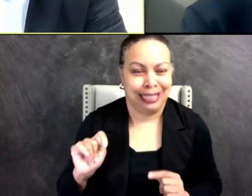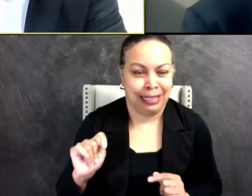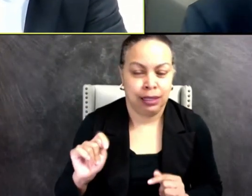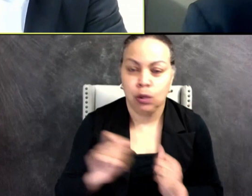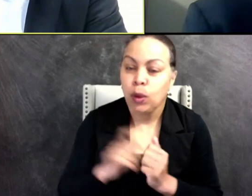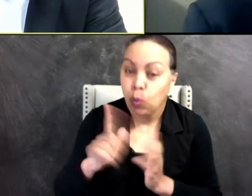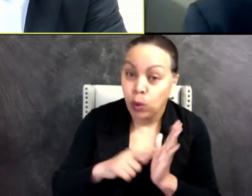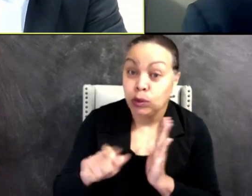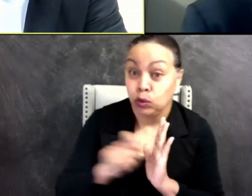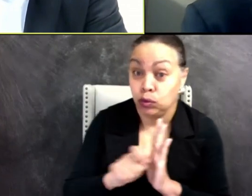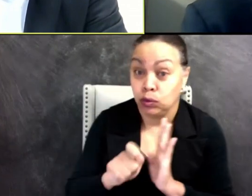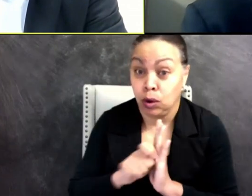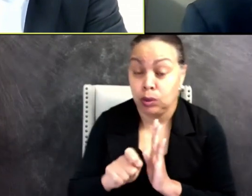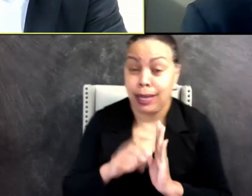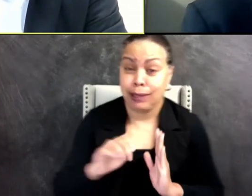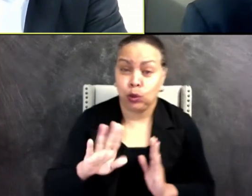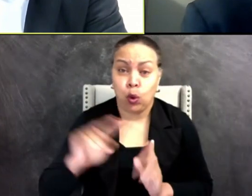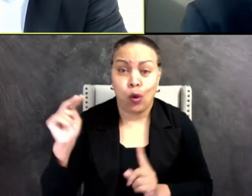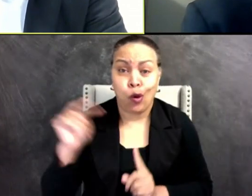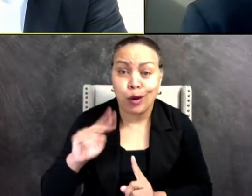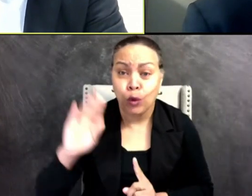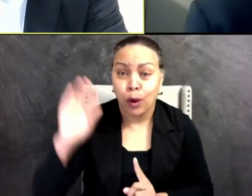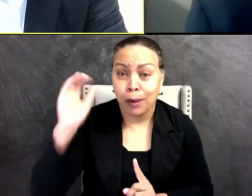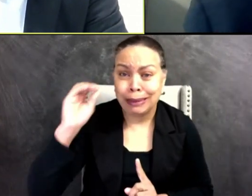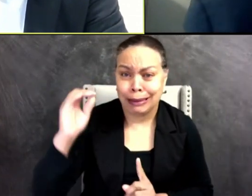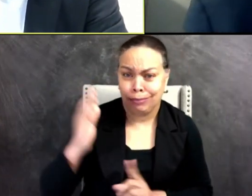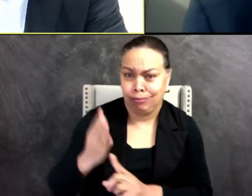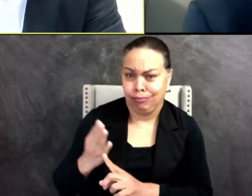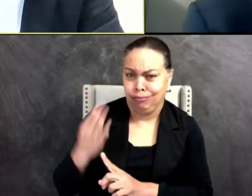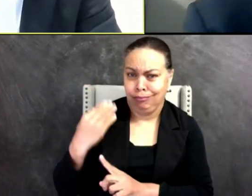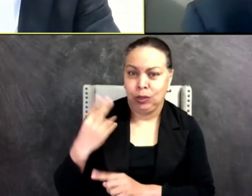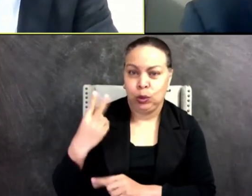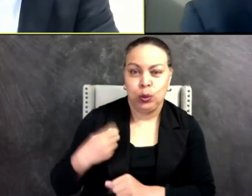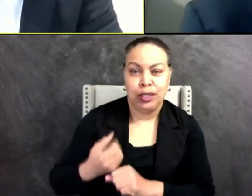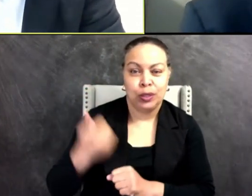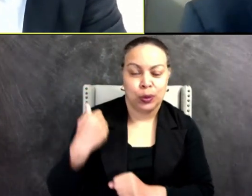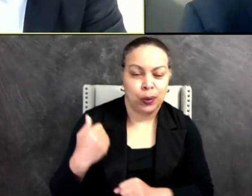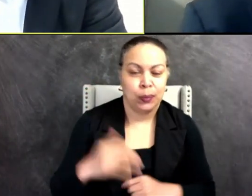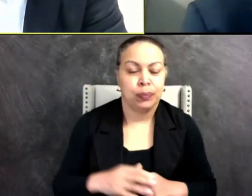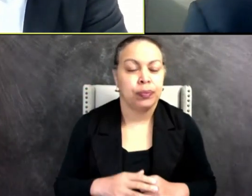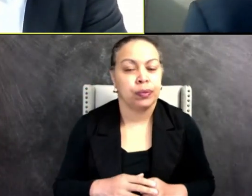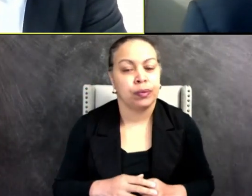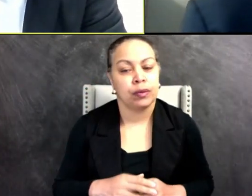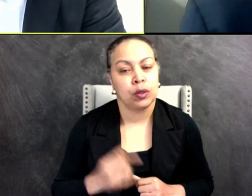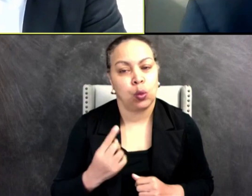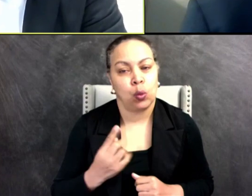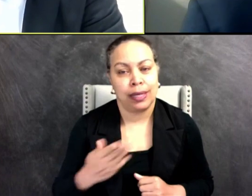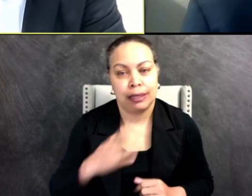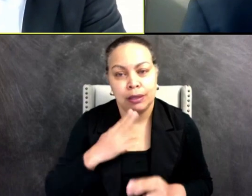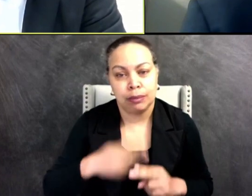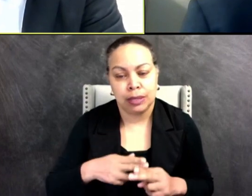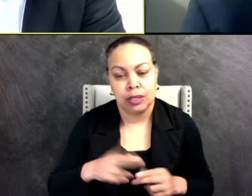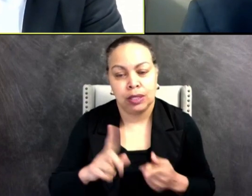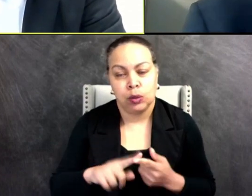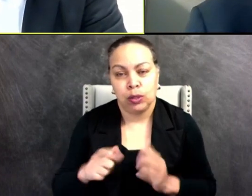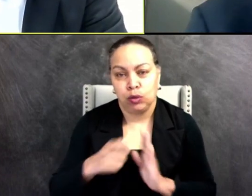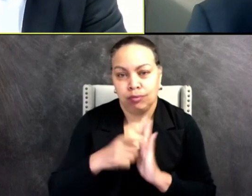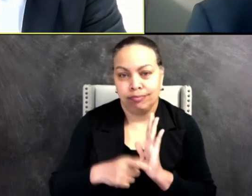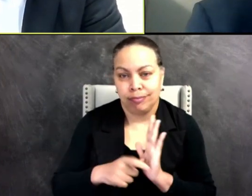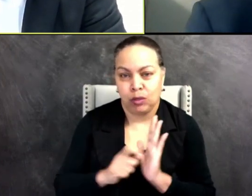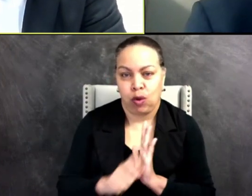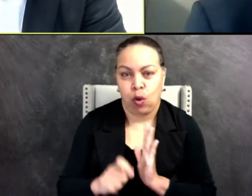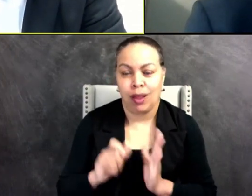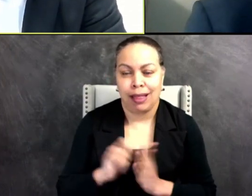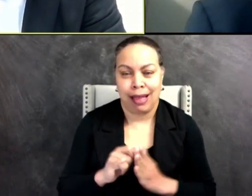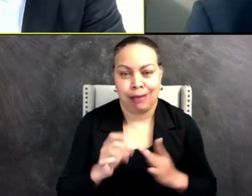and your views over two years ago. One of the things that you referenced in your piece and what drove a lot of your